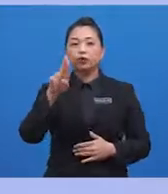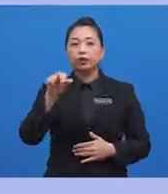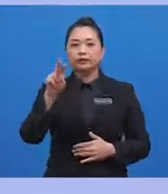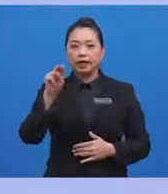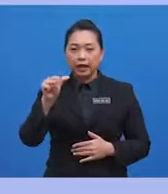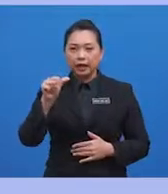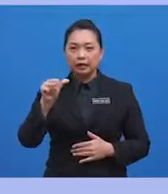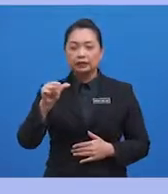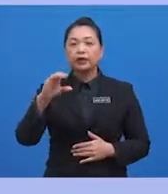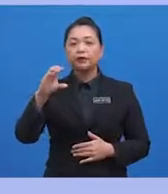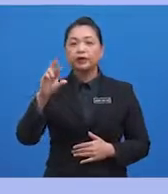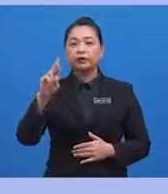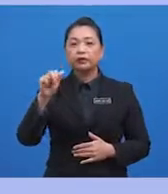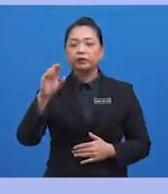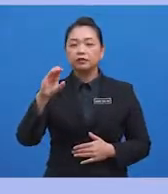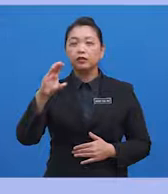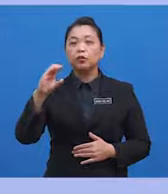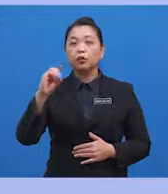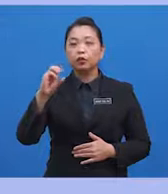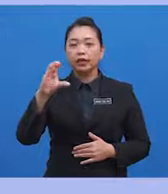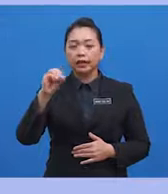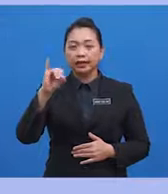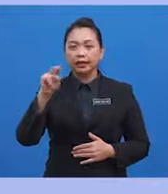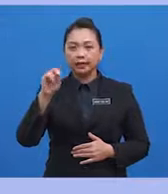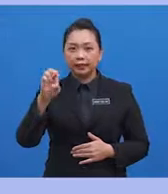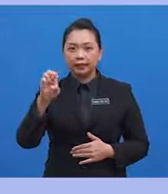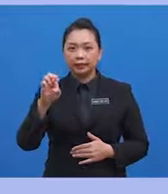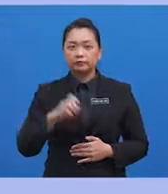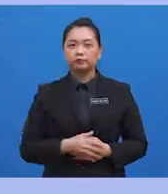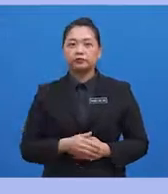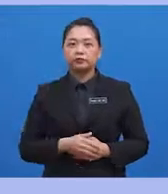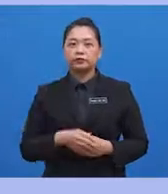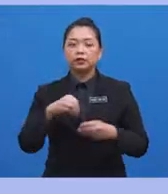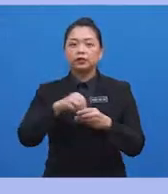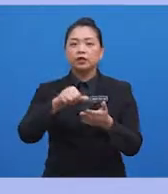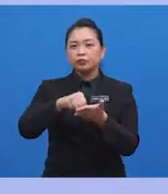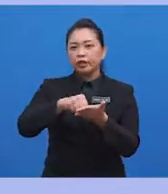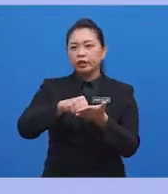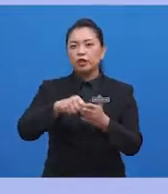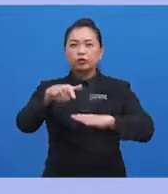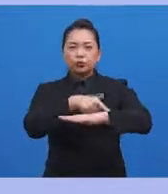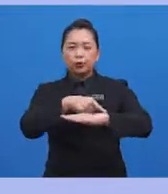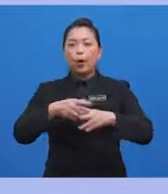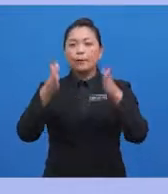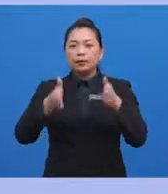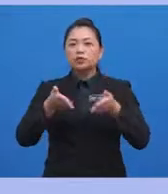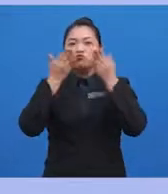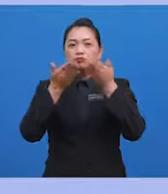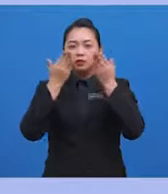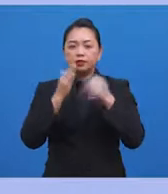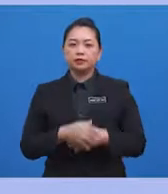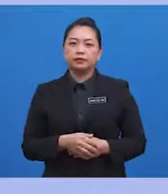In addition to this kind of direct damage, drugs can slow a person's breathing, such as heroin or prescription